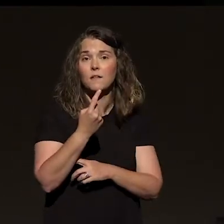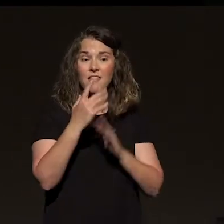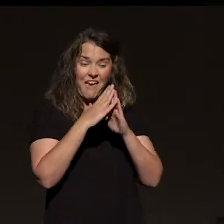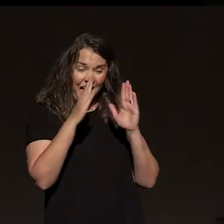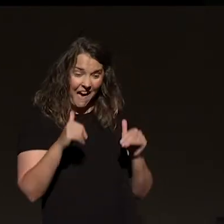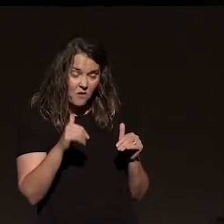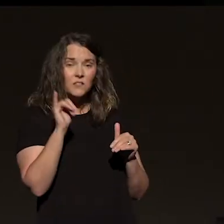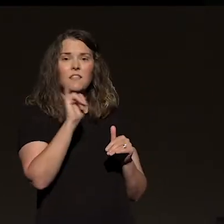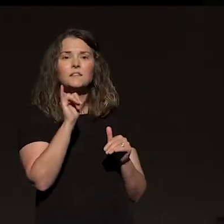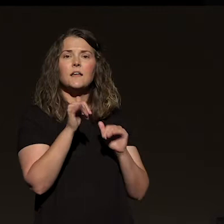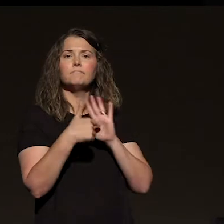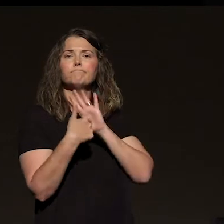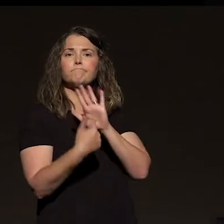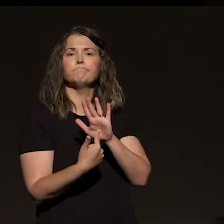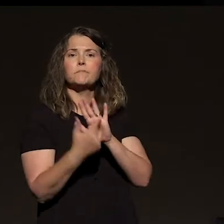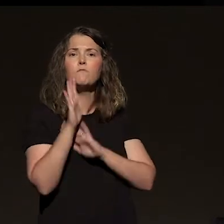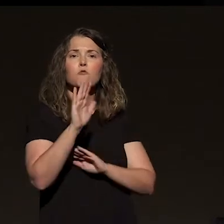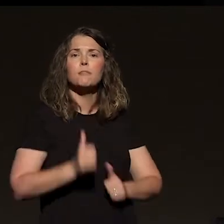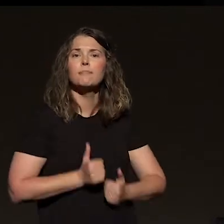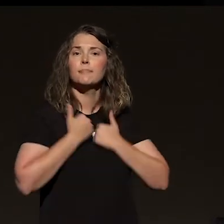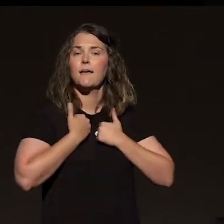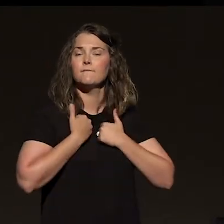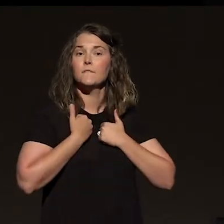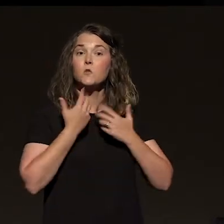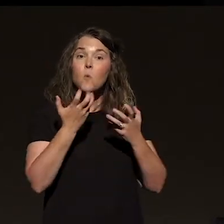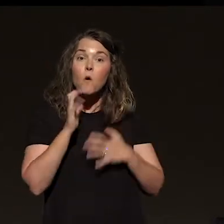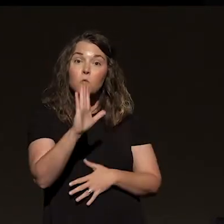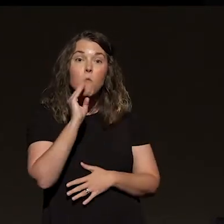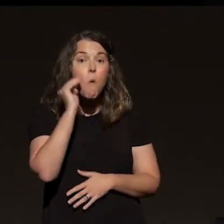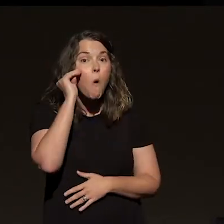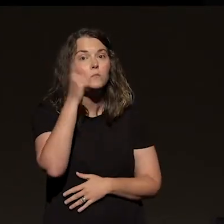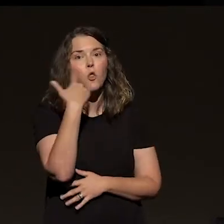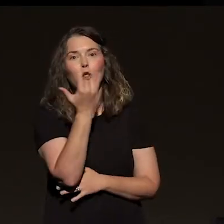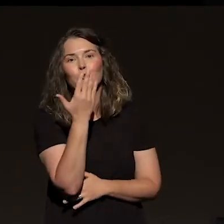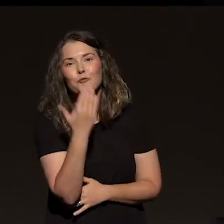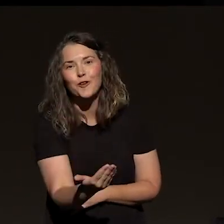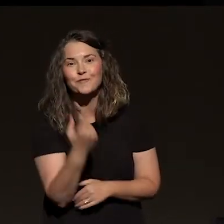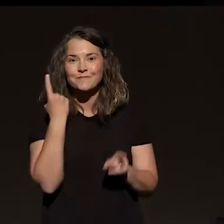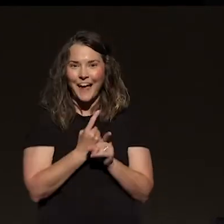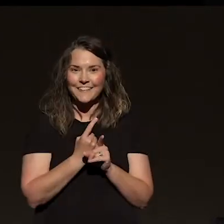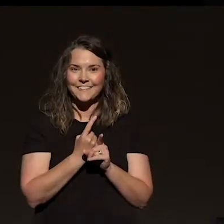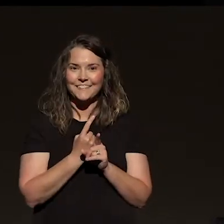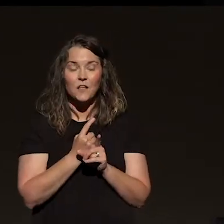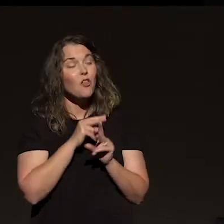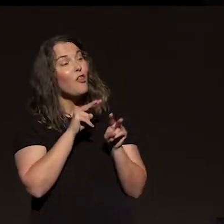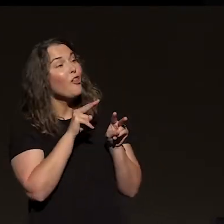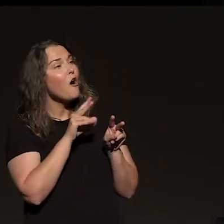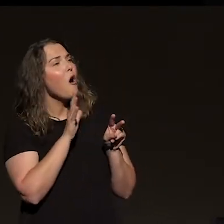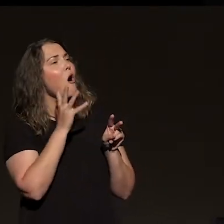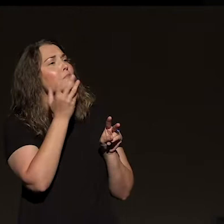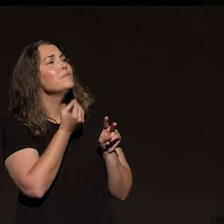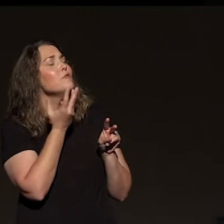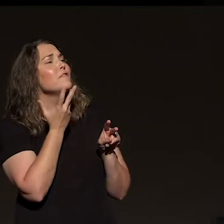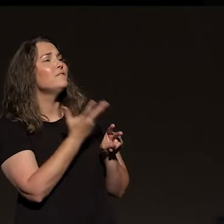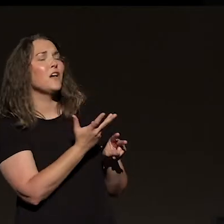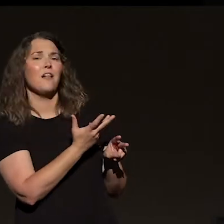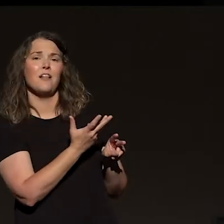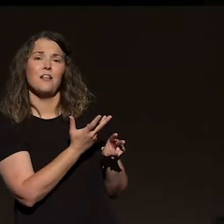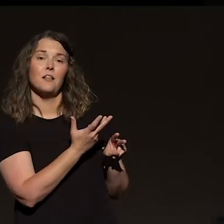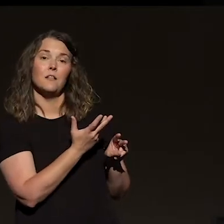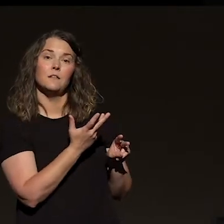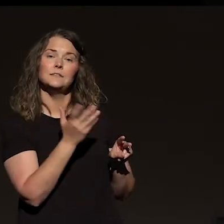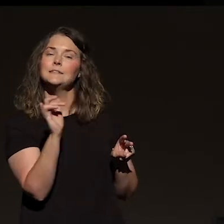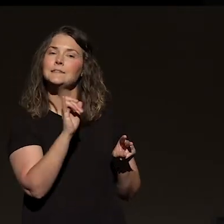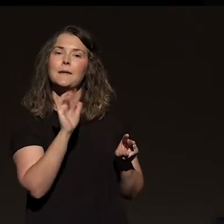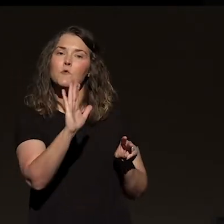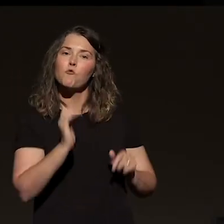for your life. Everybody's building it and you want your house to look good. You want it to have curb appeal, right? You want people to look at your house, your life and go,